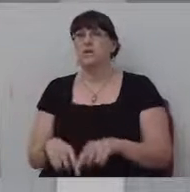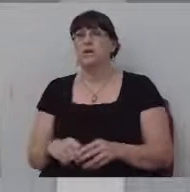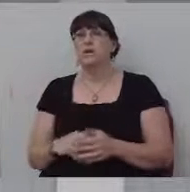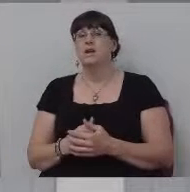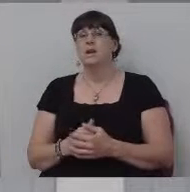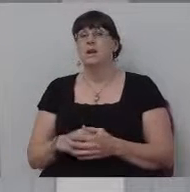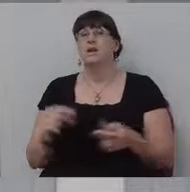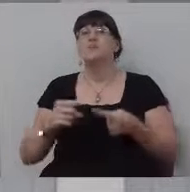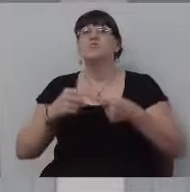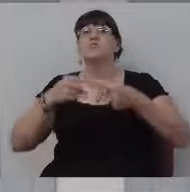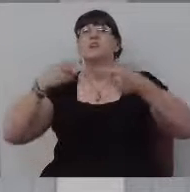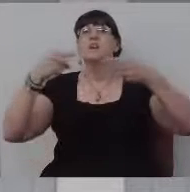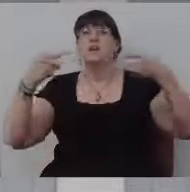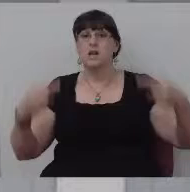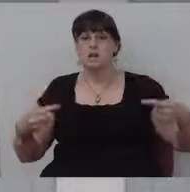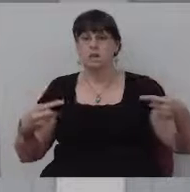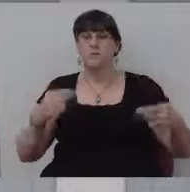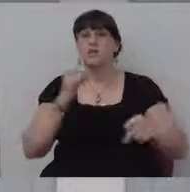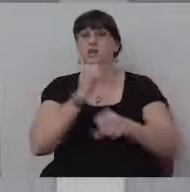We're, I mean,